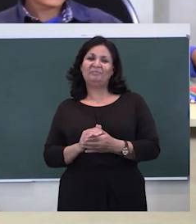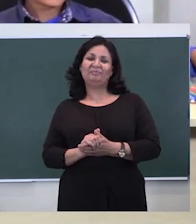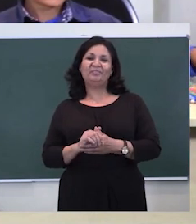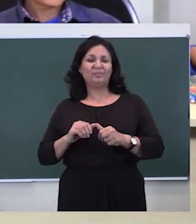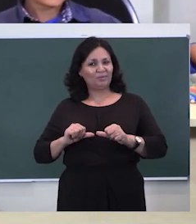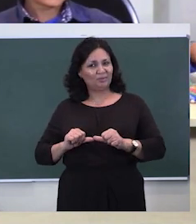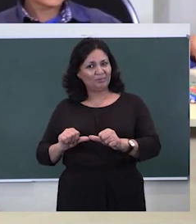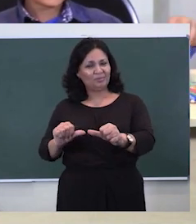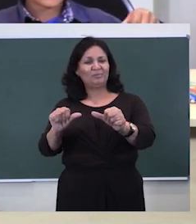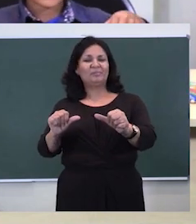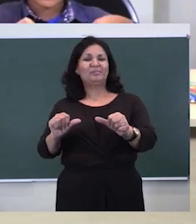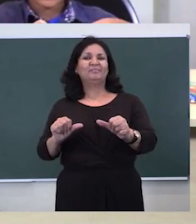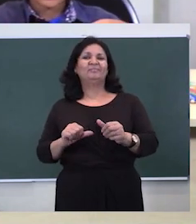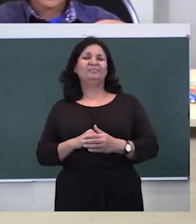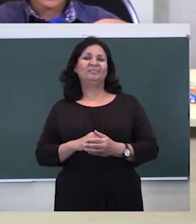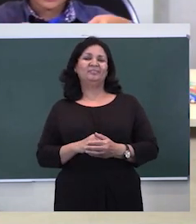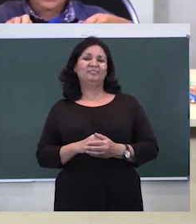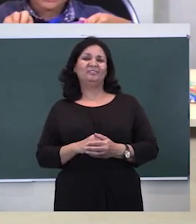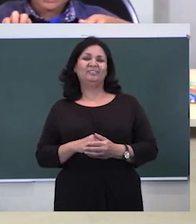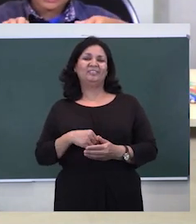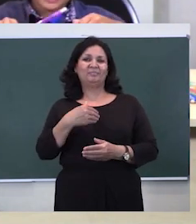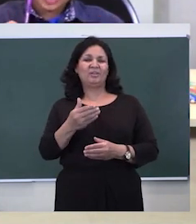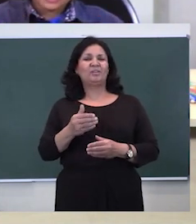to the next part of our lesson.